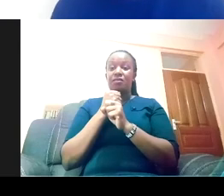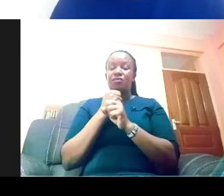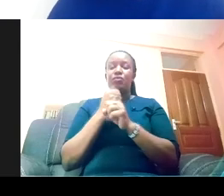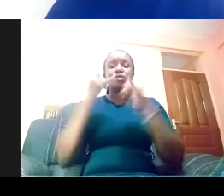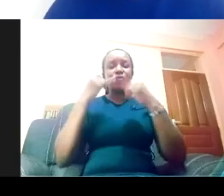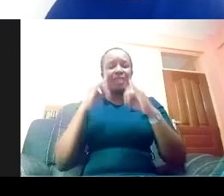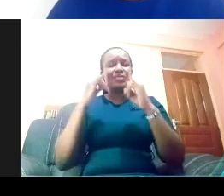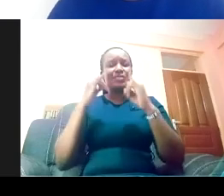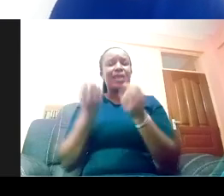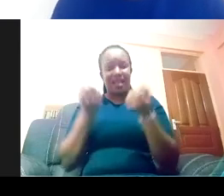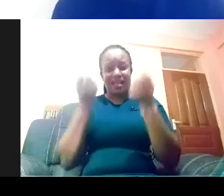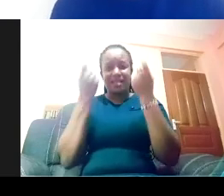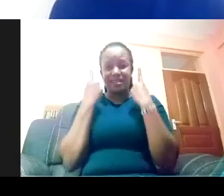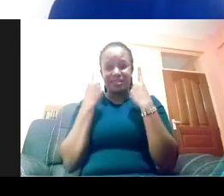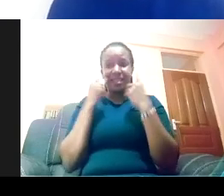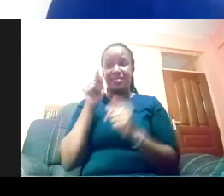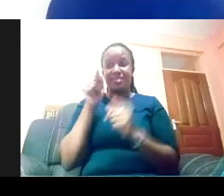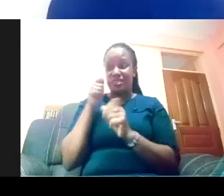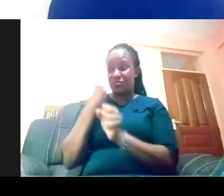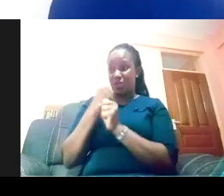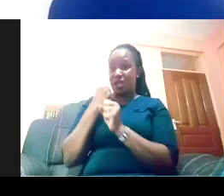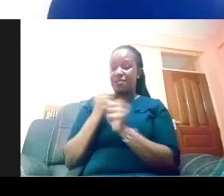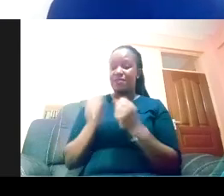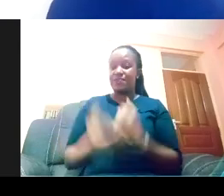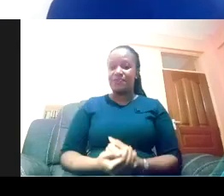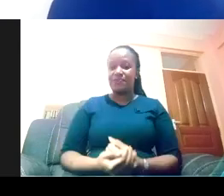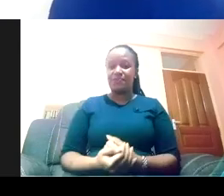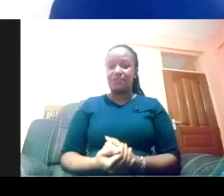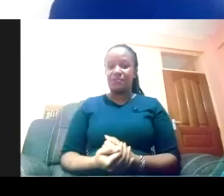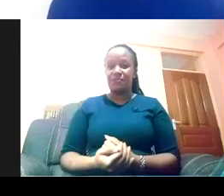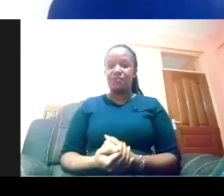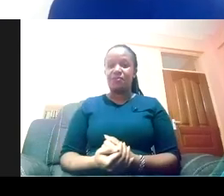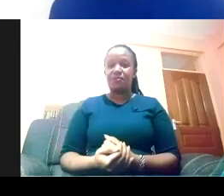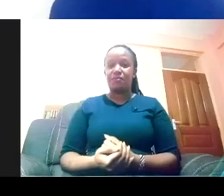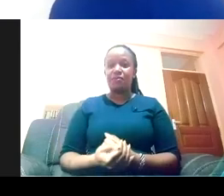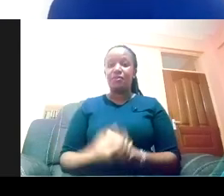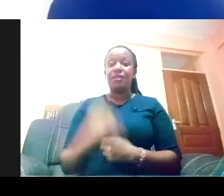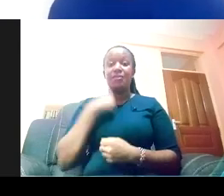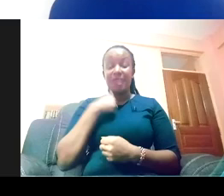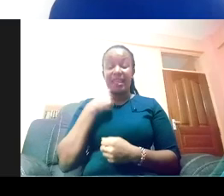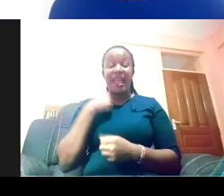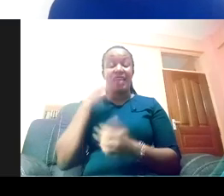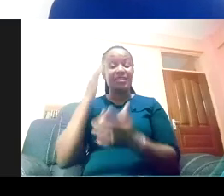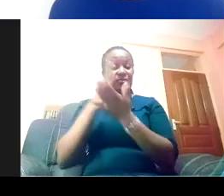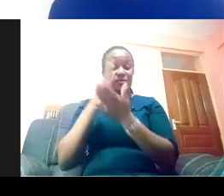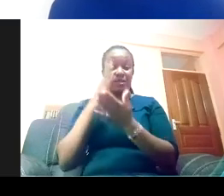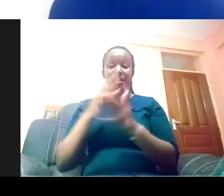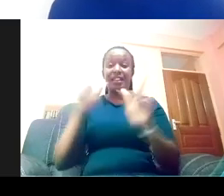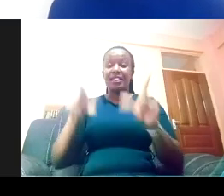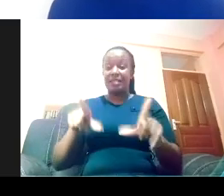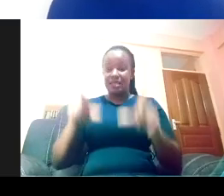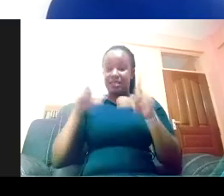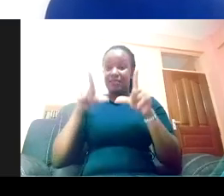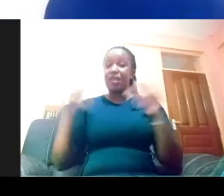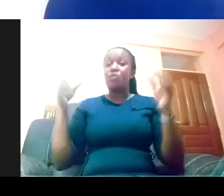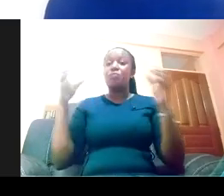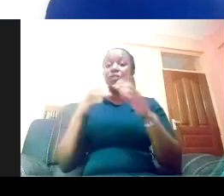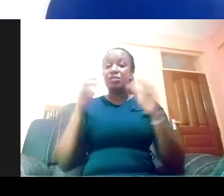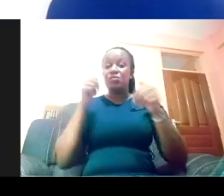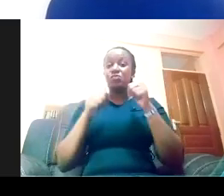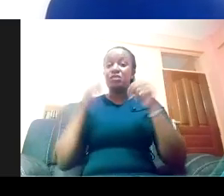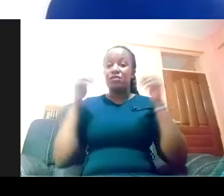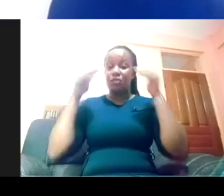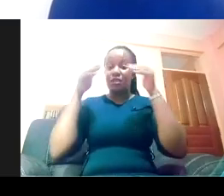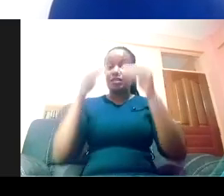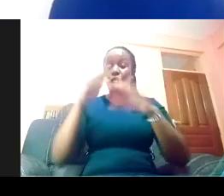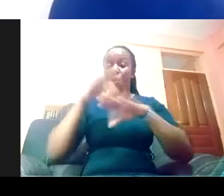that word humbly. I believe in radical humility when it comes to doing this work. We